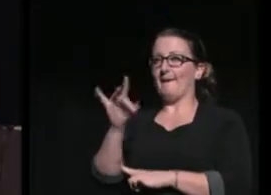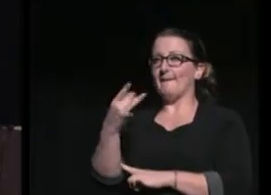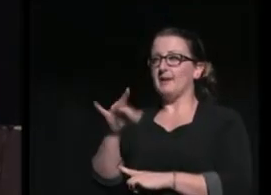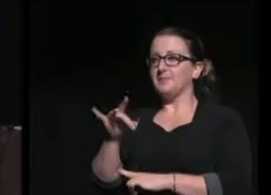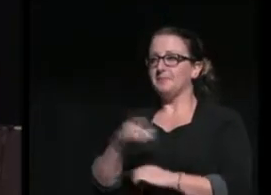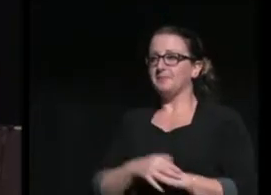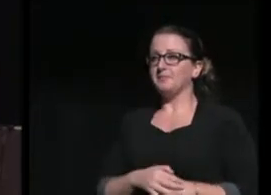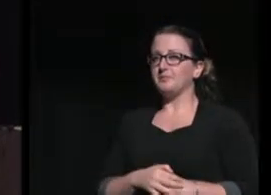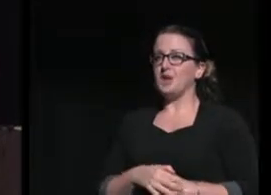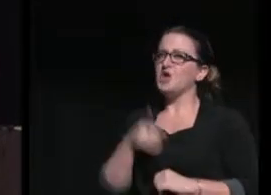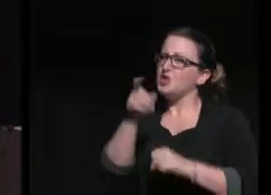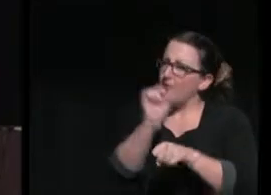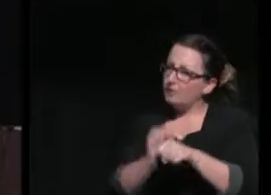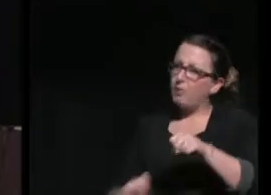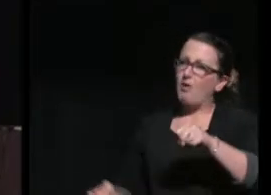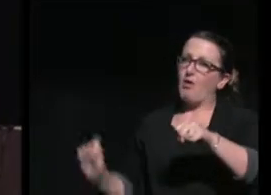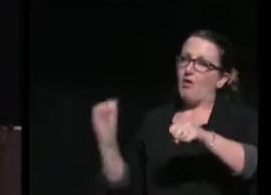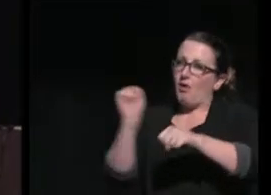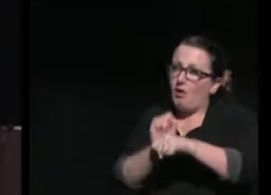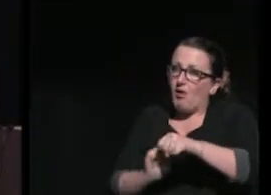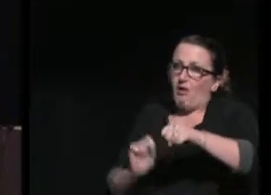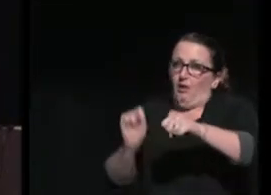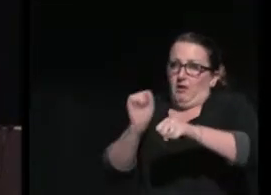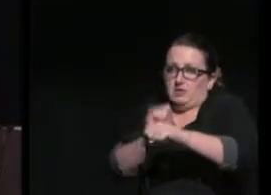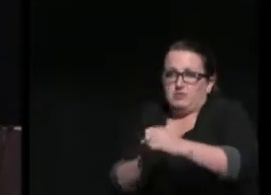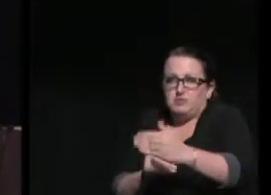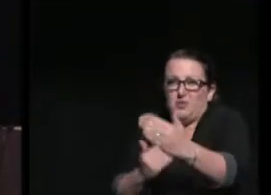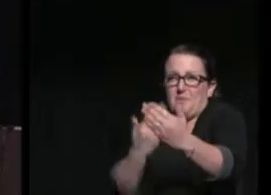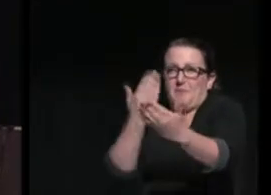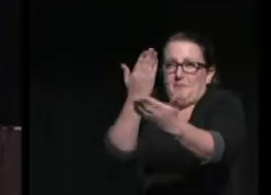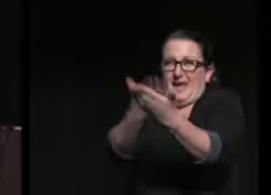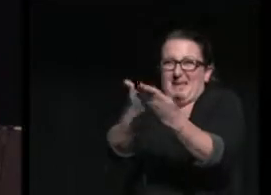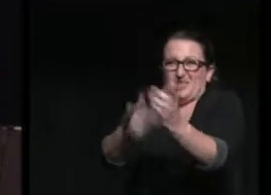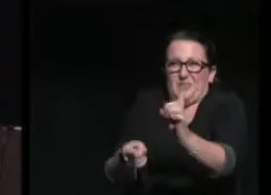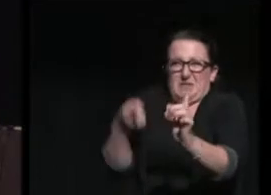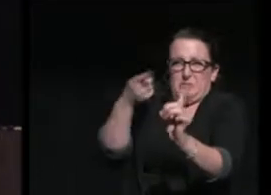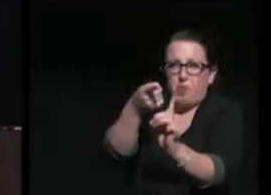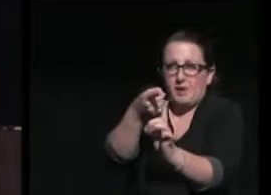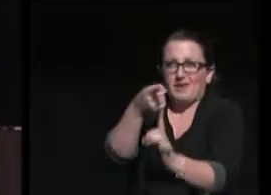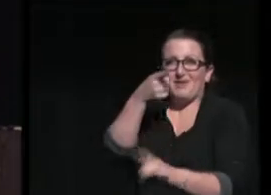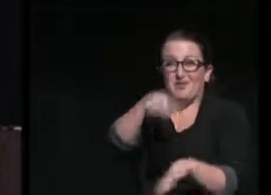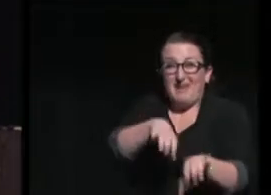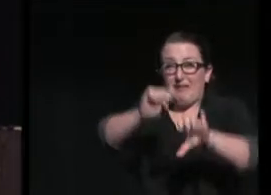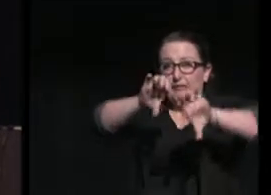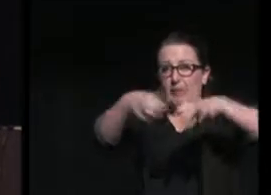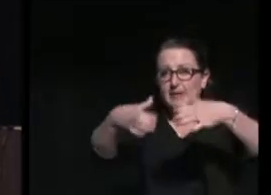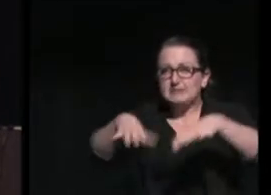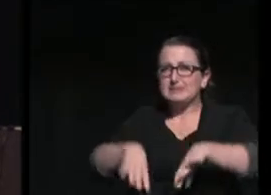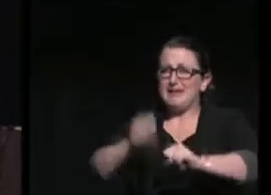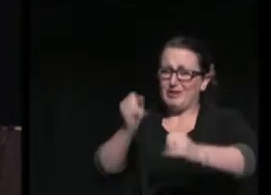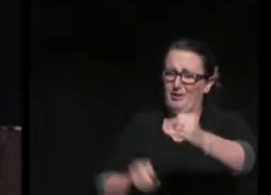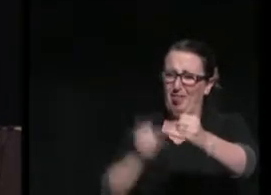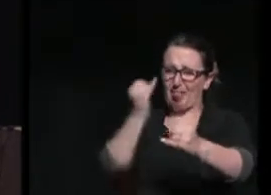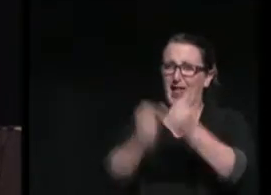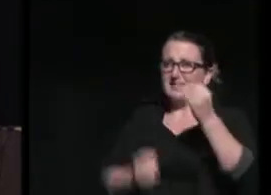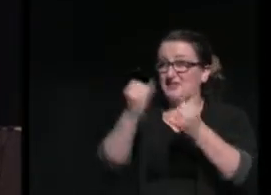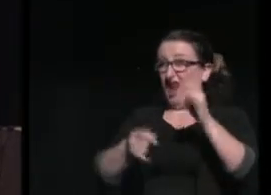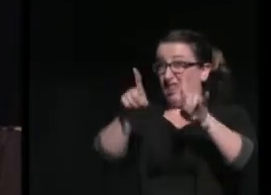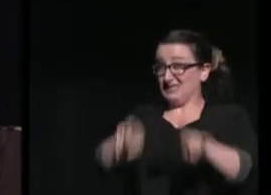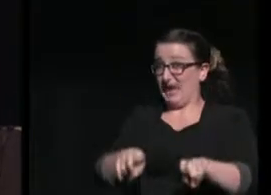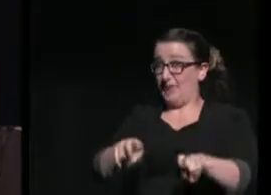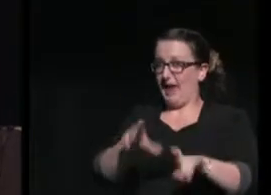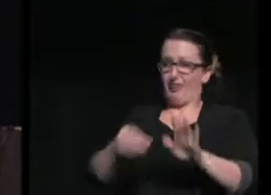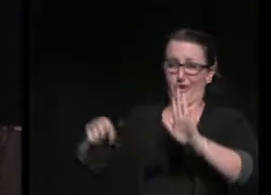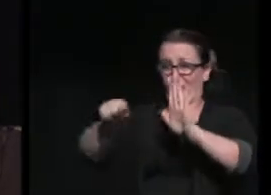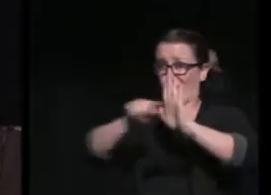you have worked long and hard to get to this point. You have completed your classes, taken your final finals, and the grades are in.